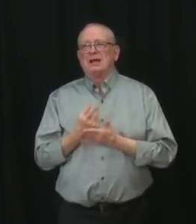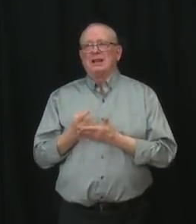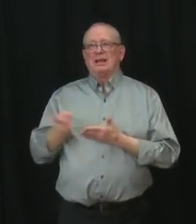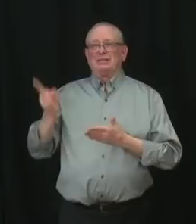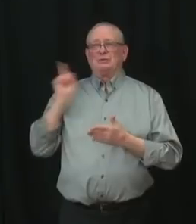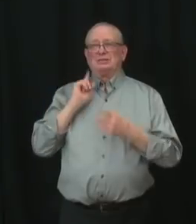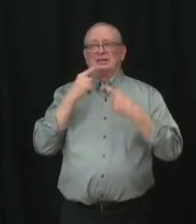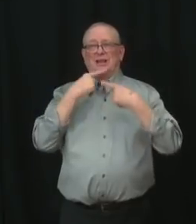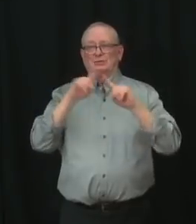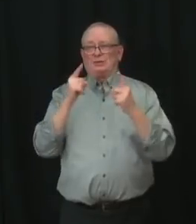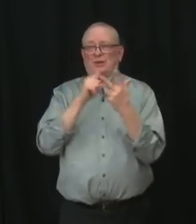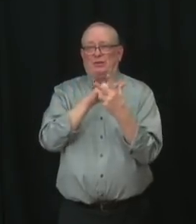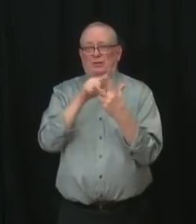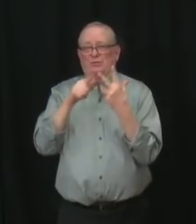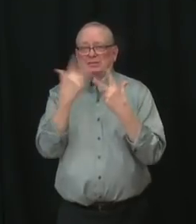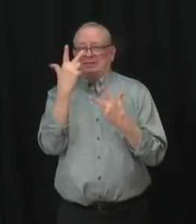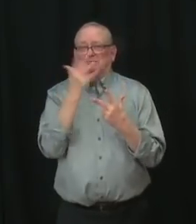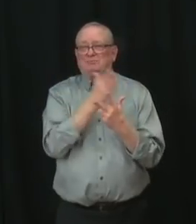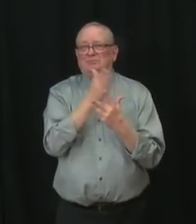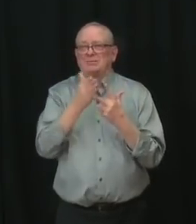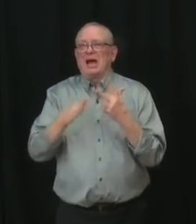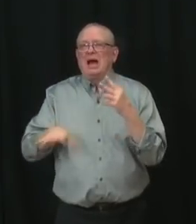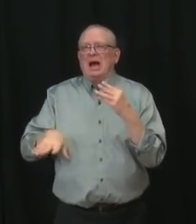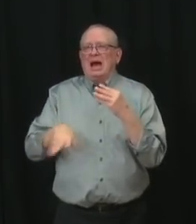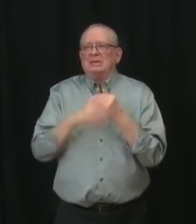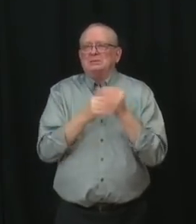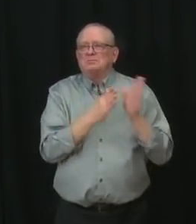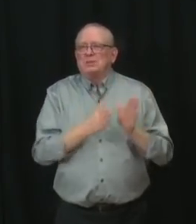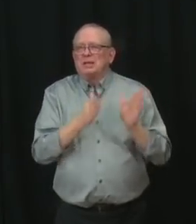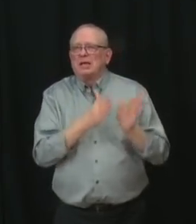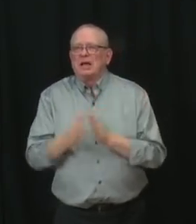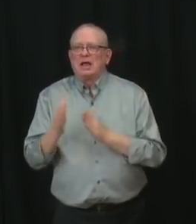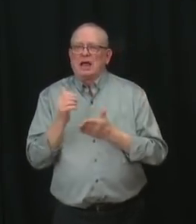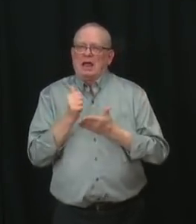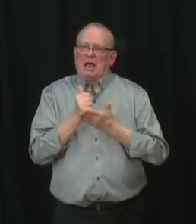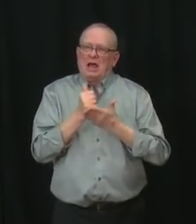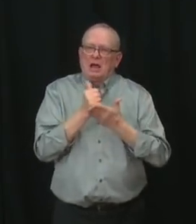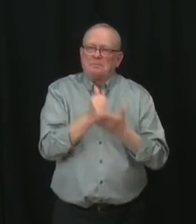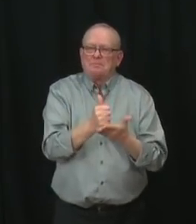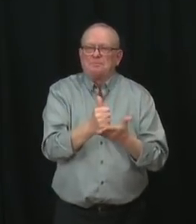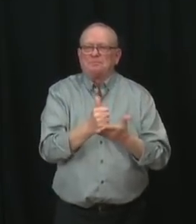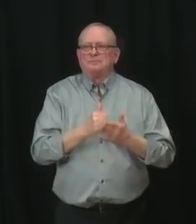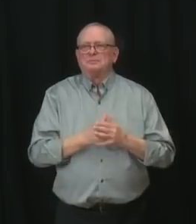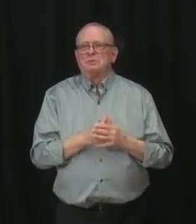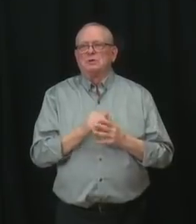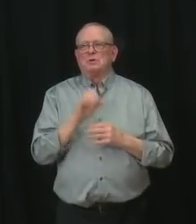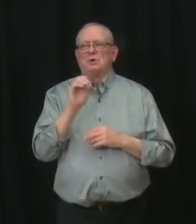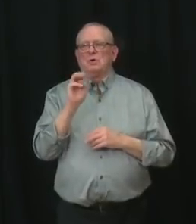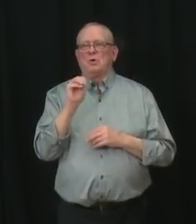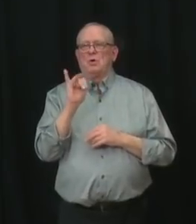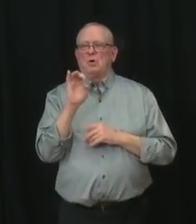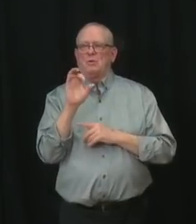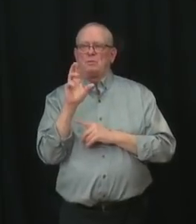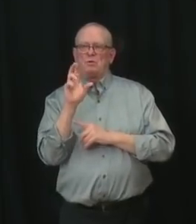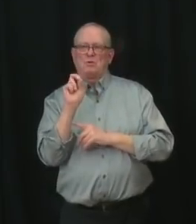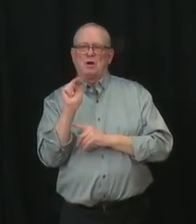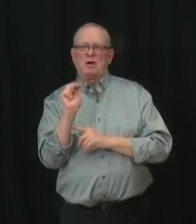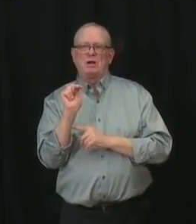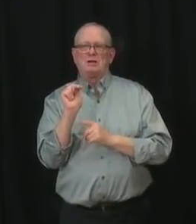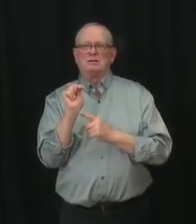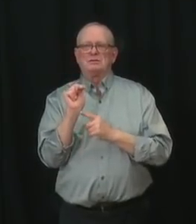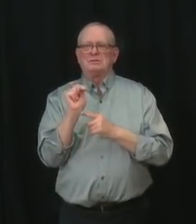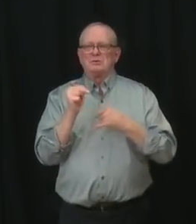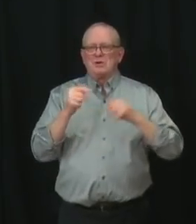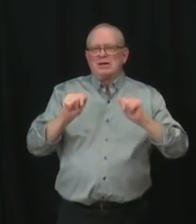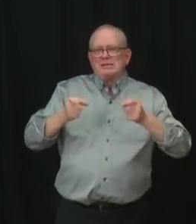activated contingency plans to prepare for the additional burden that Omicron continues to place on our acute care system.